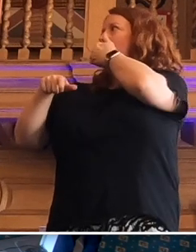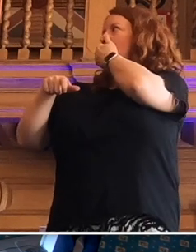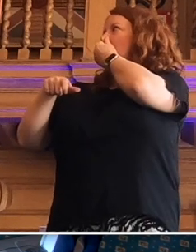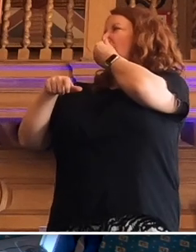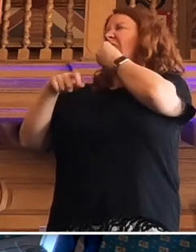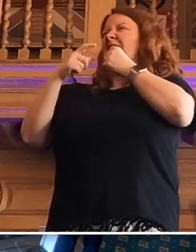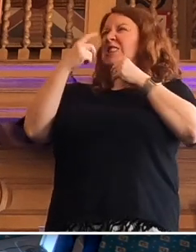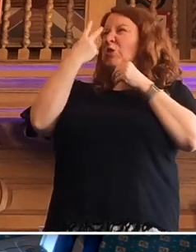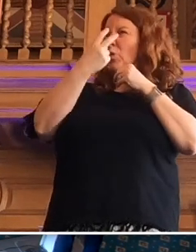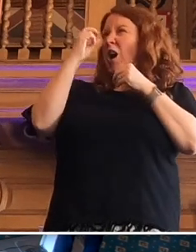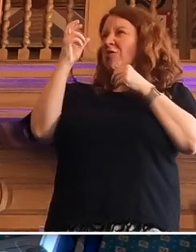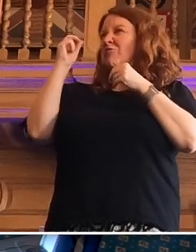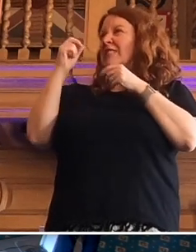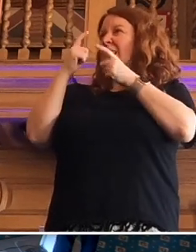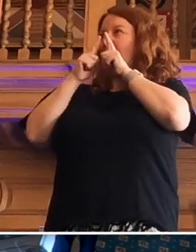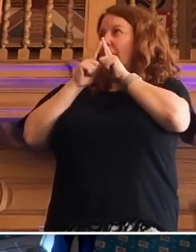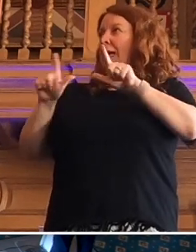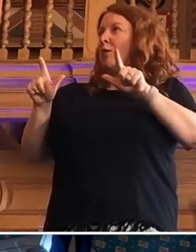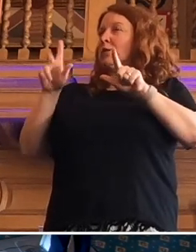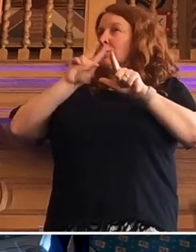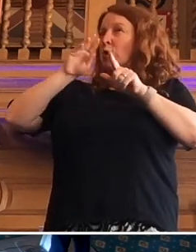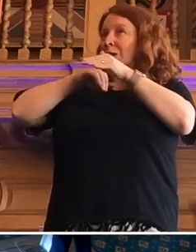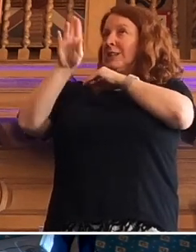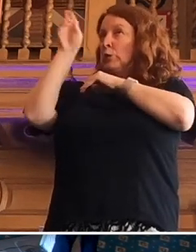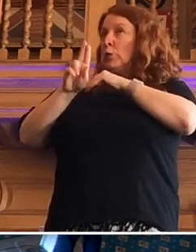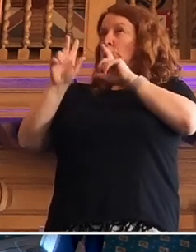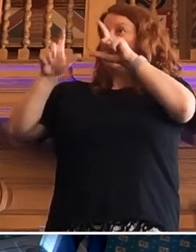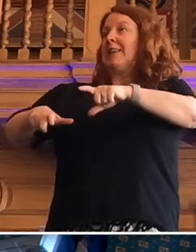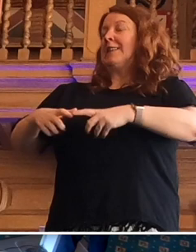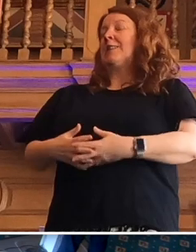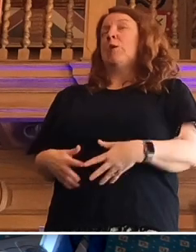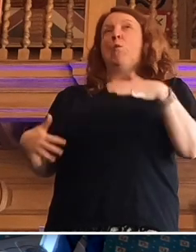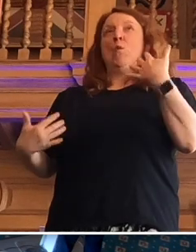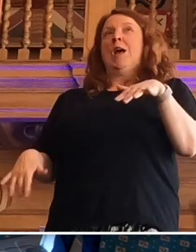languages spoken in the schools? Wow.